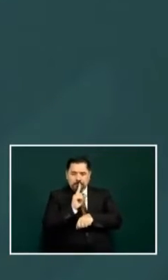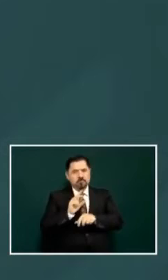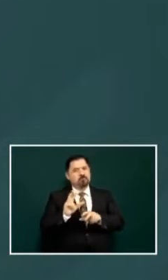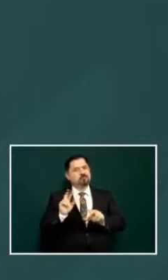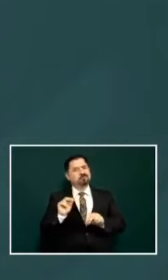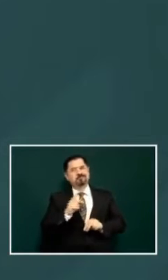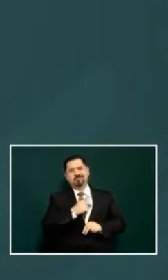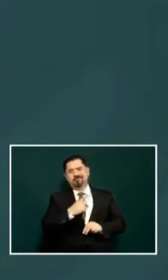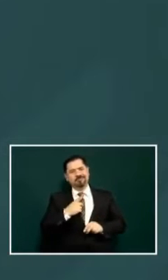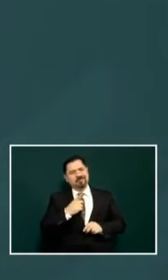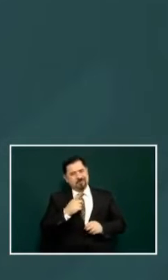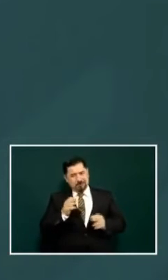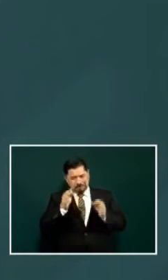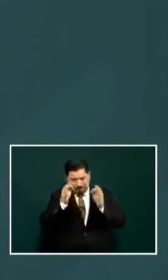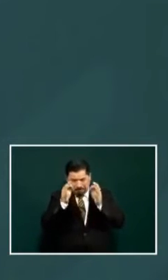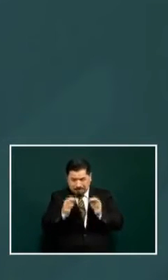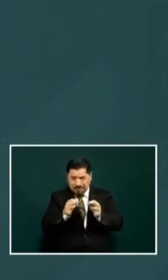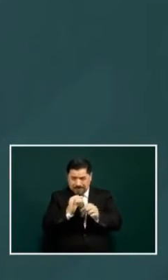that they act